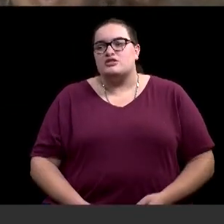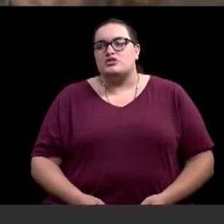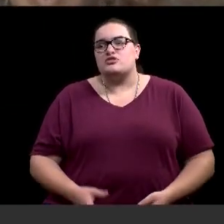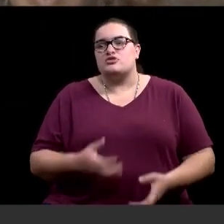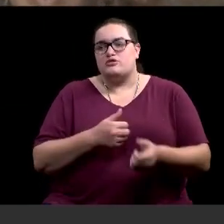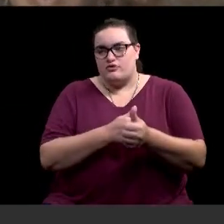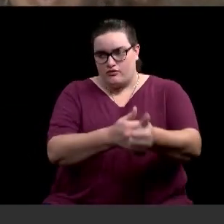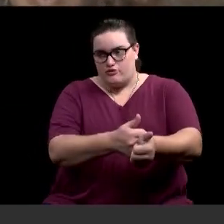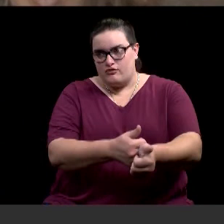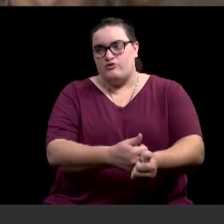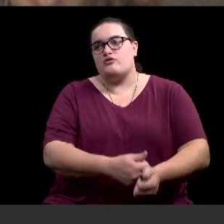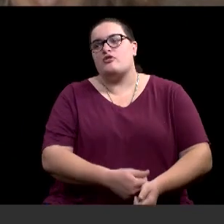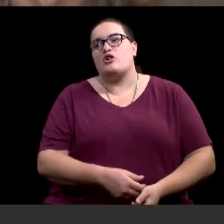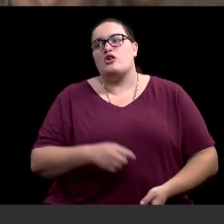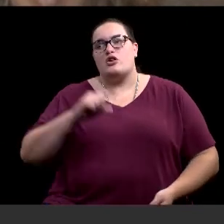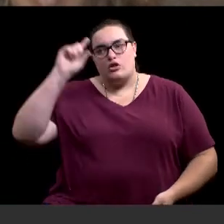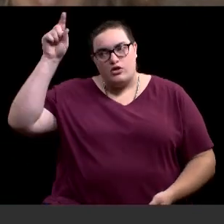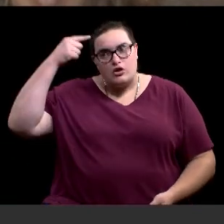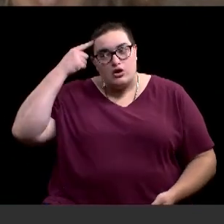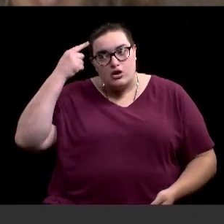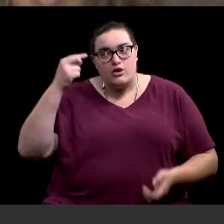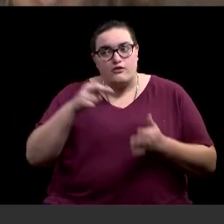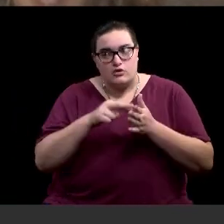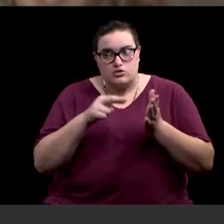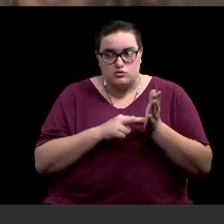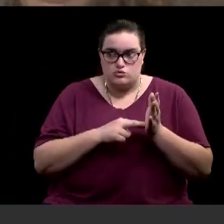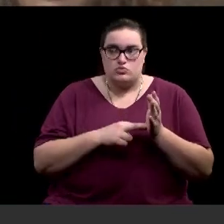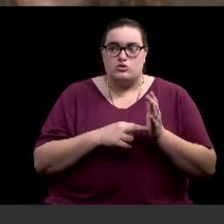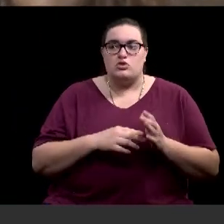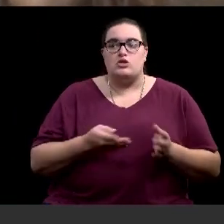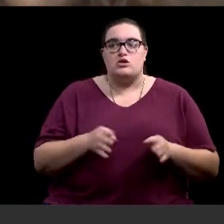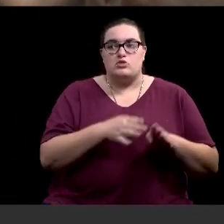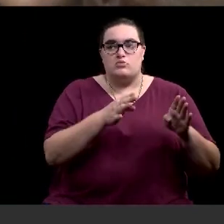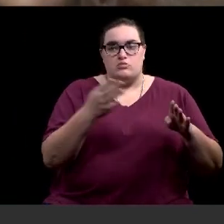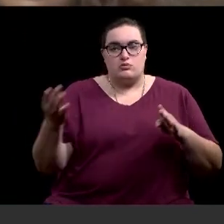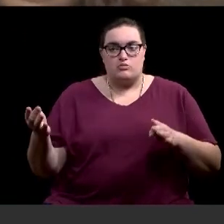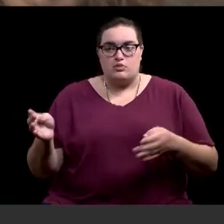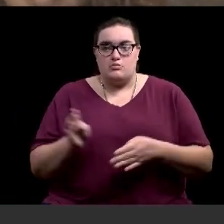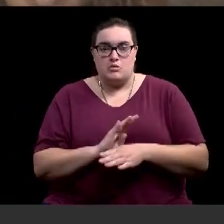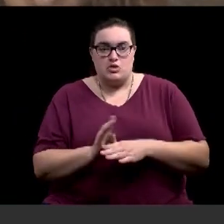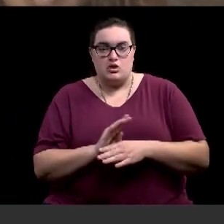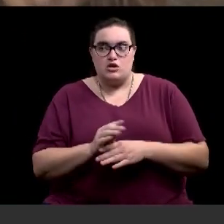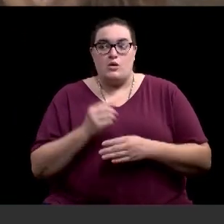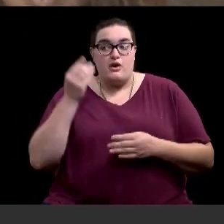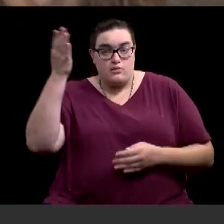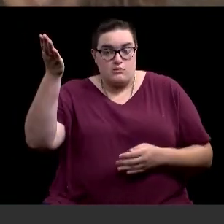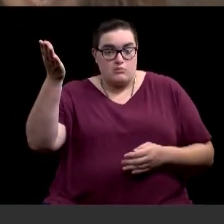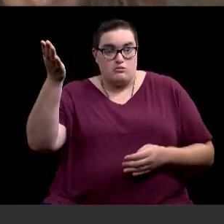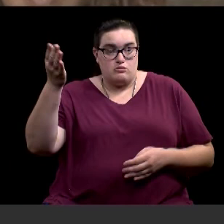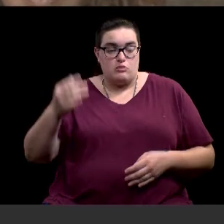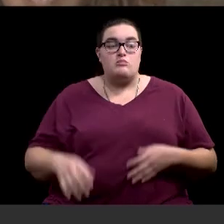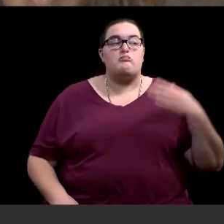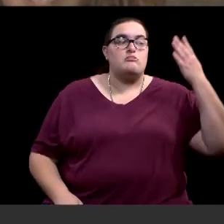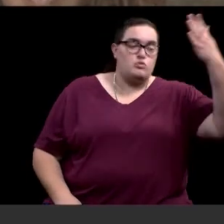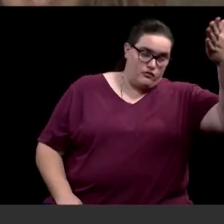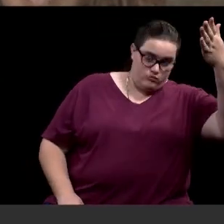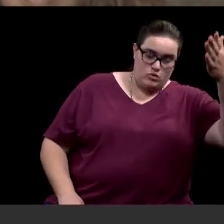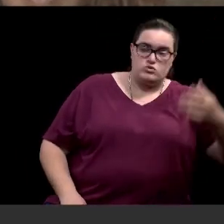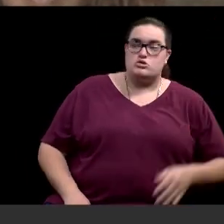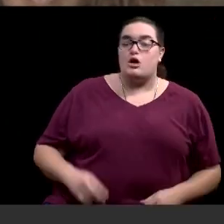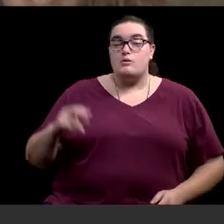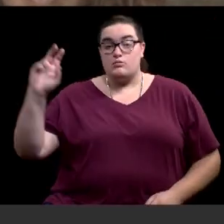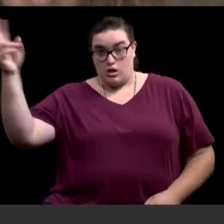Is there a motion on the resolution? Motion for approval. Second. A motion and a second. Any discussion?